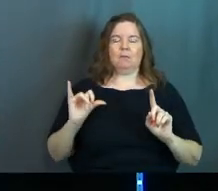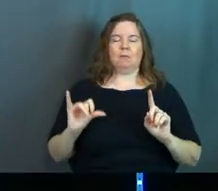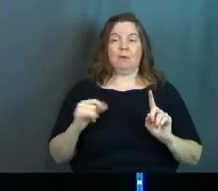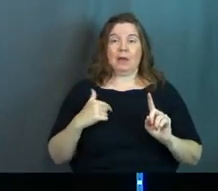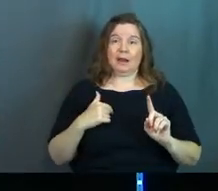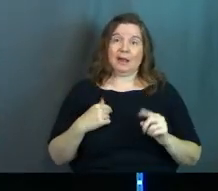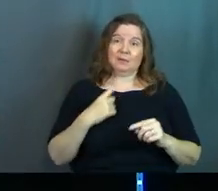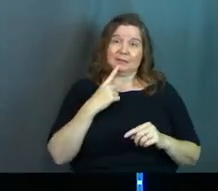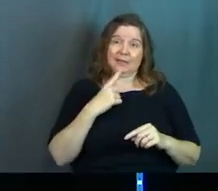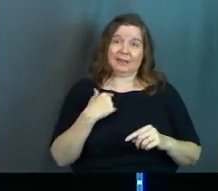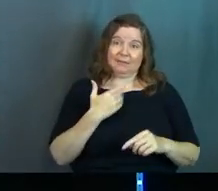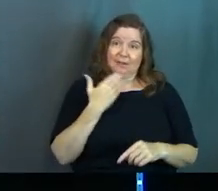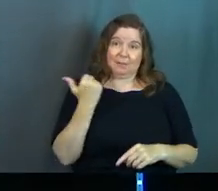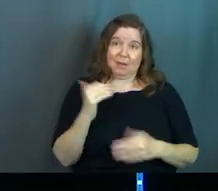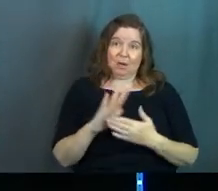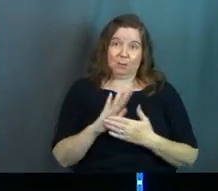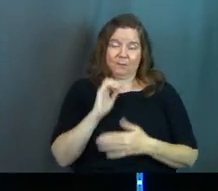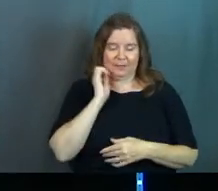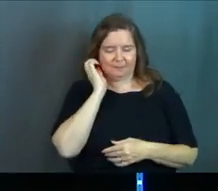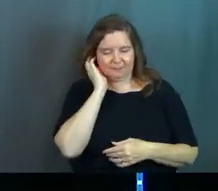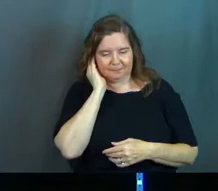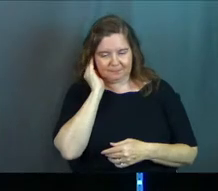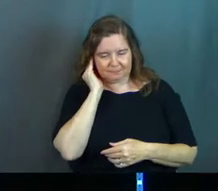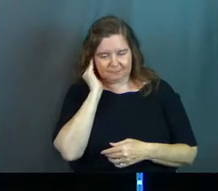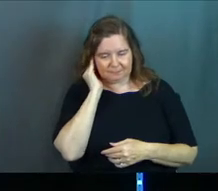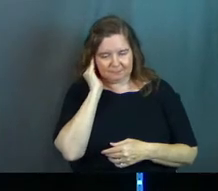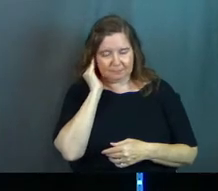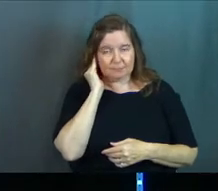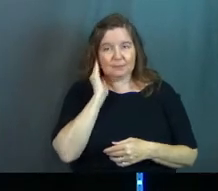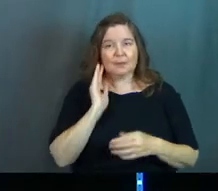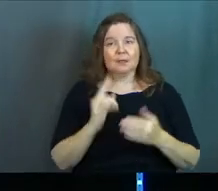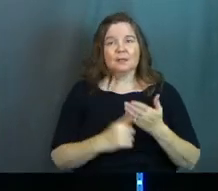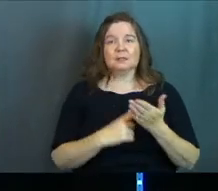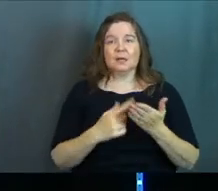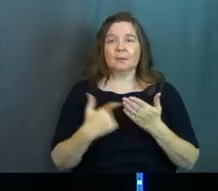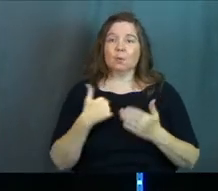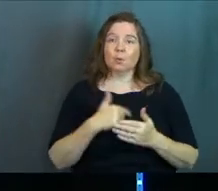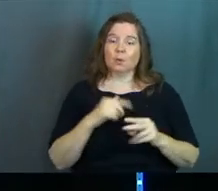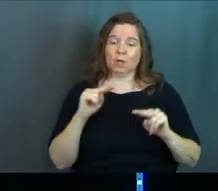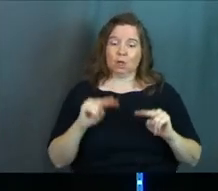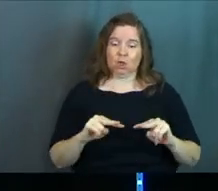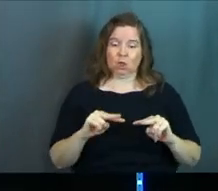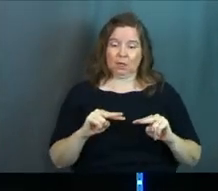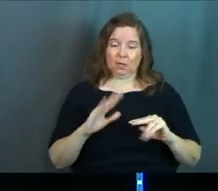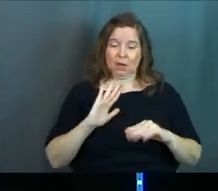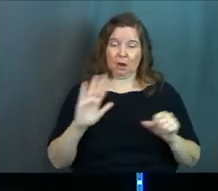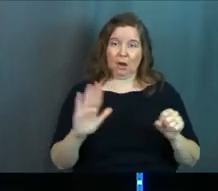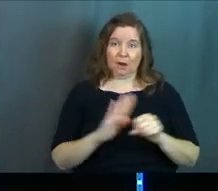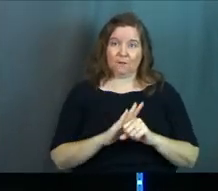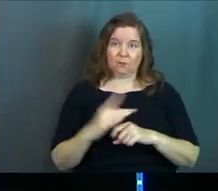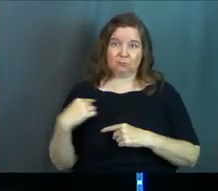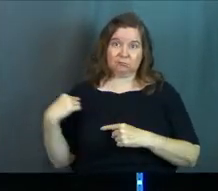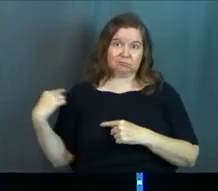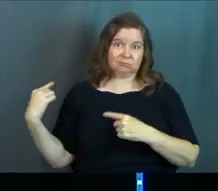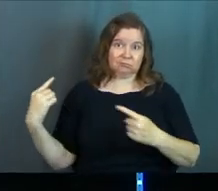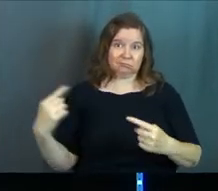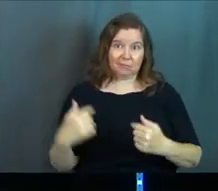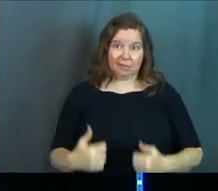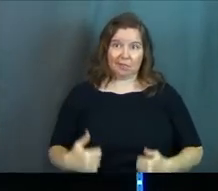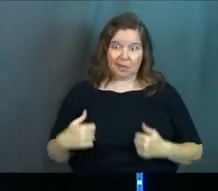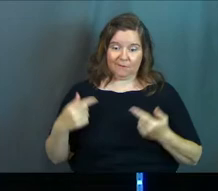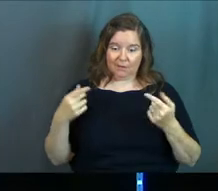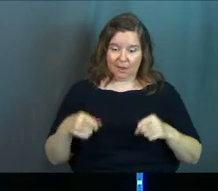and I would argue even a better movie, sometimes we look at our entire lives and the way that it has